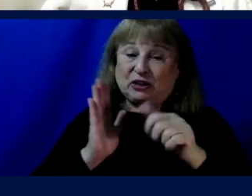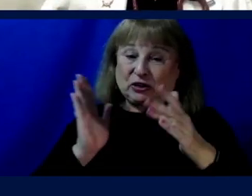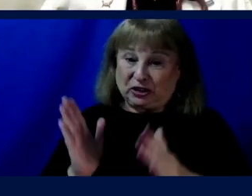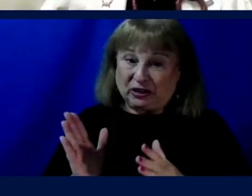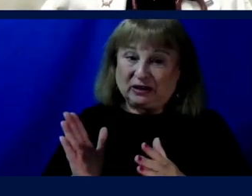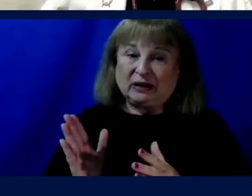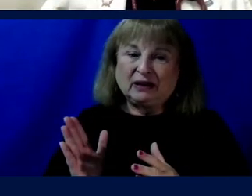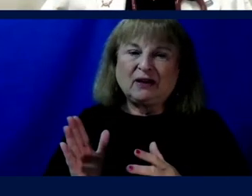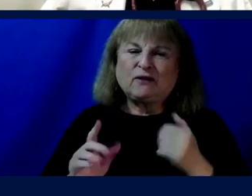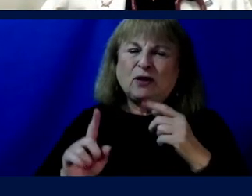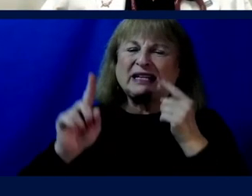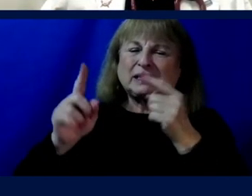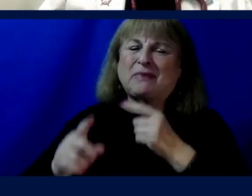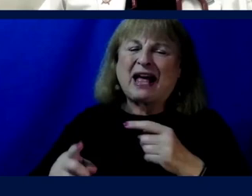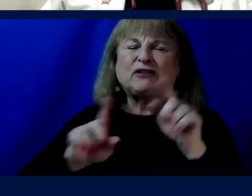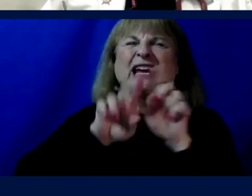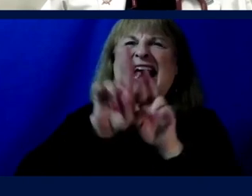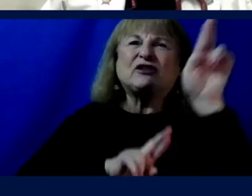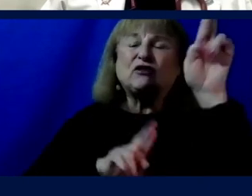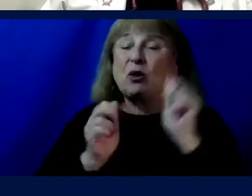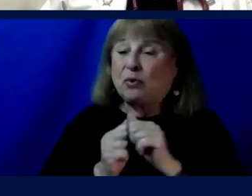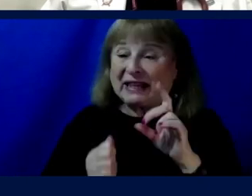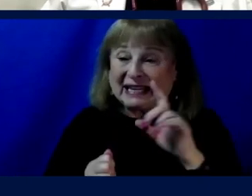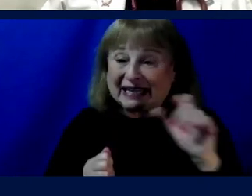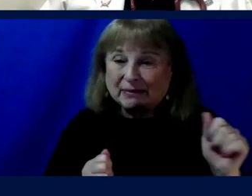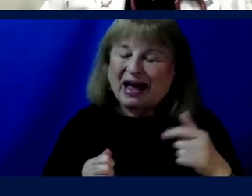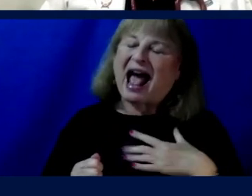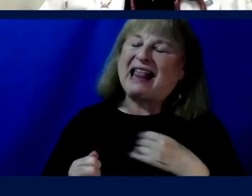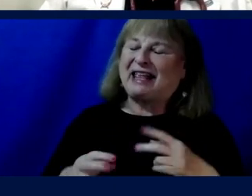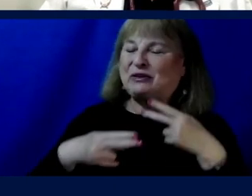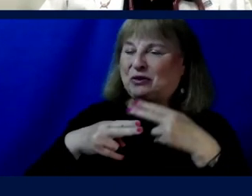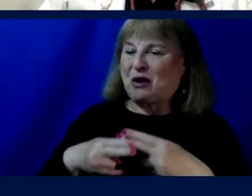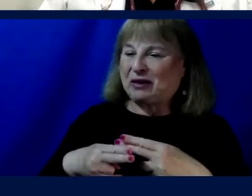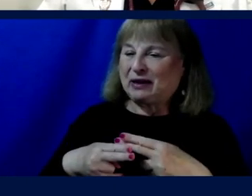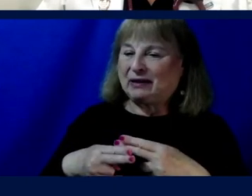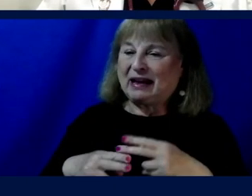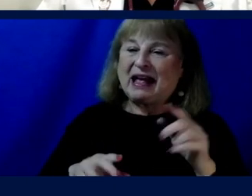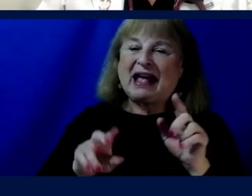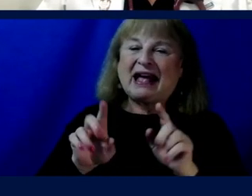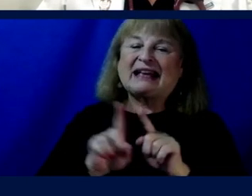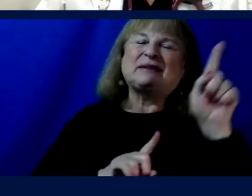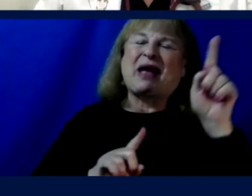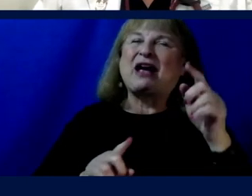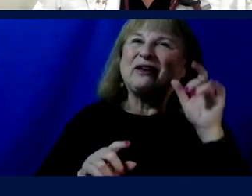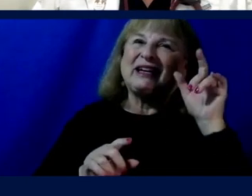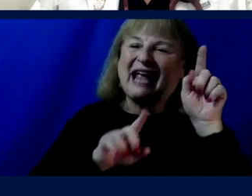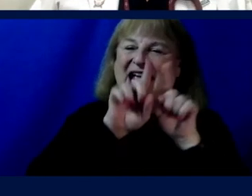aspiring astronauts with disabilities, or, as I like to just call them, aspiring astronauts.